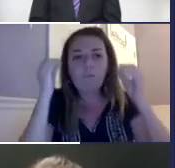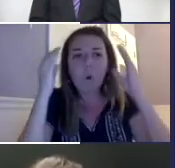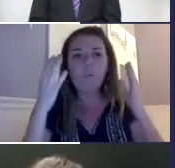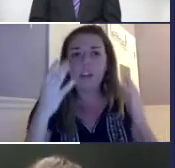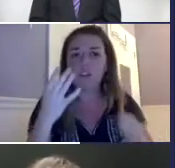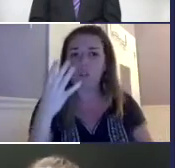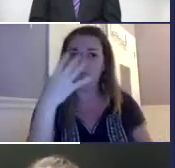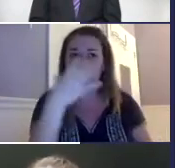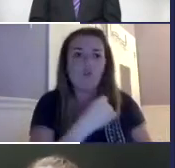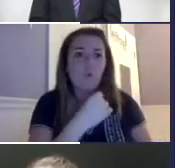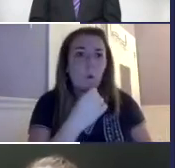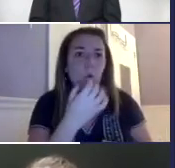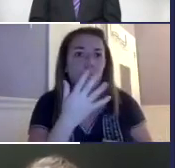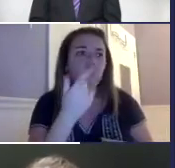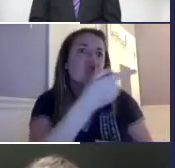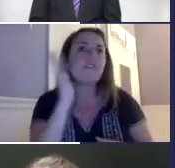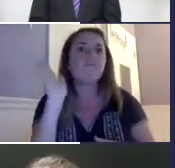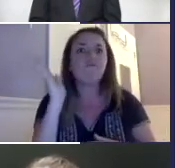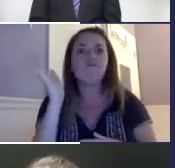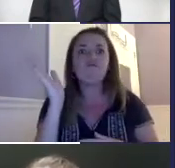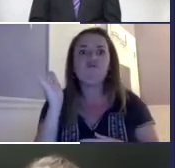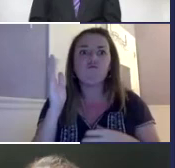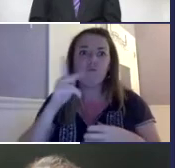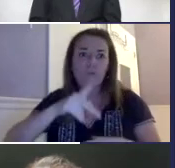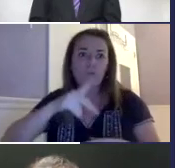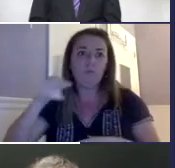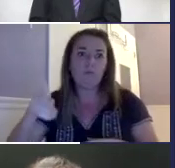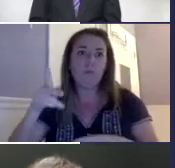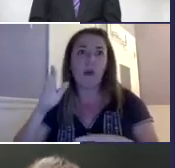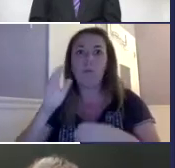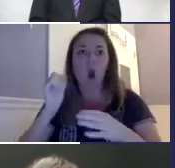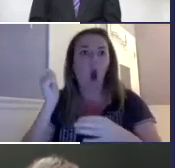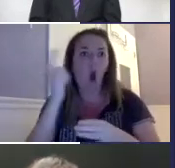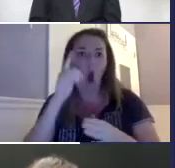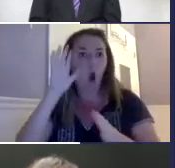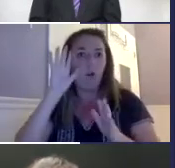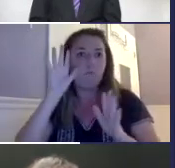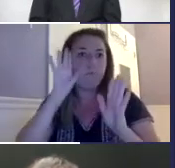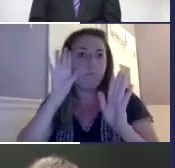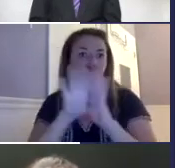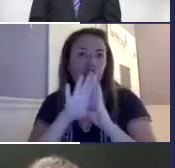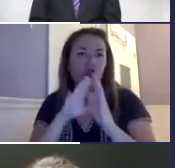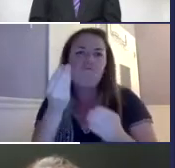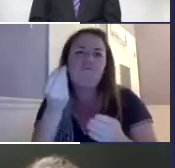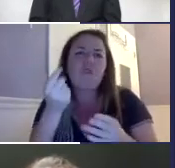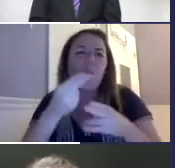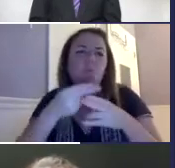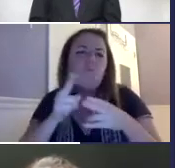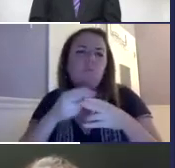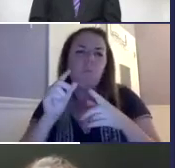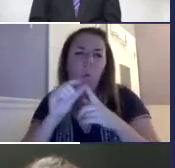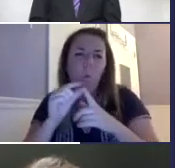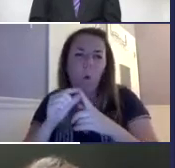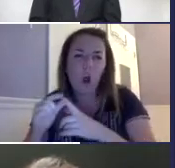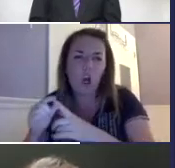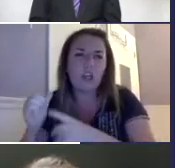formal vet school. However, there's one professor who was just presenting normally. She had a PowerPoint and it was